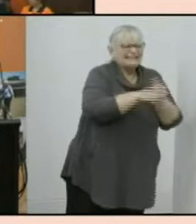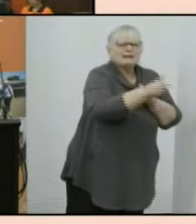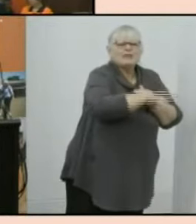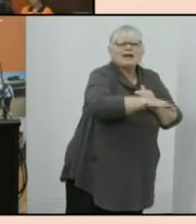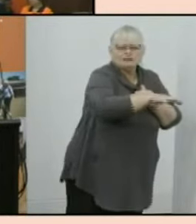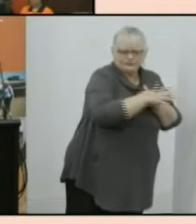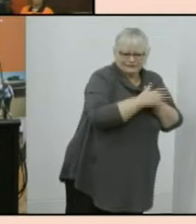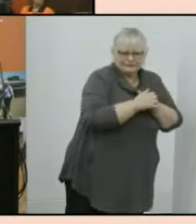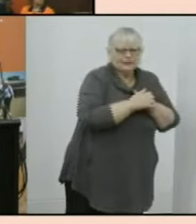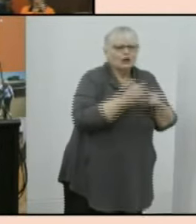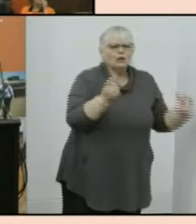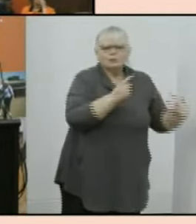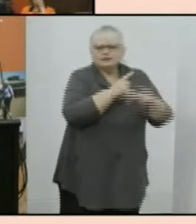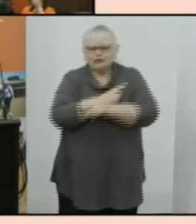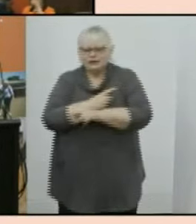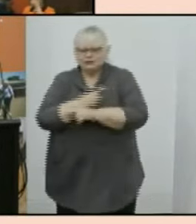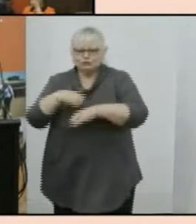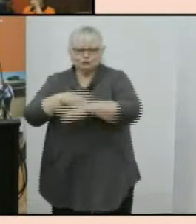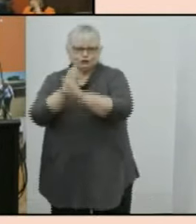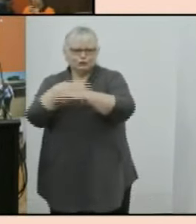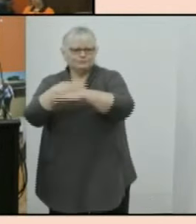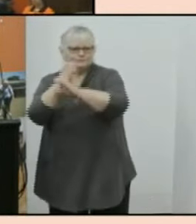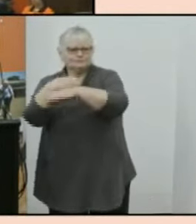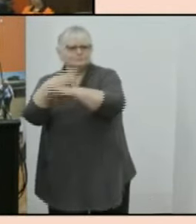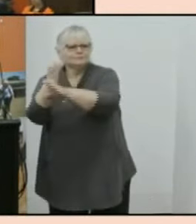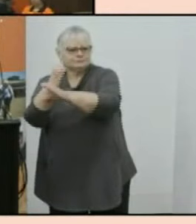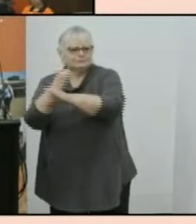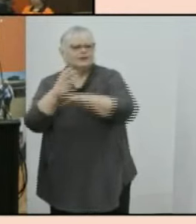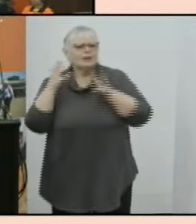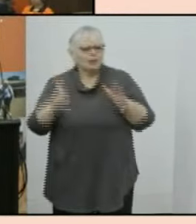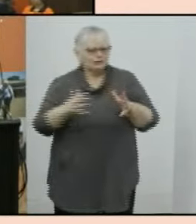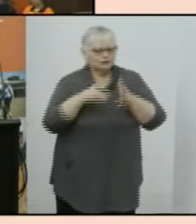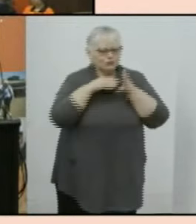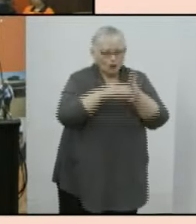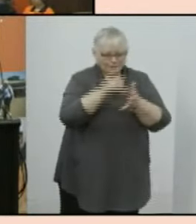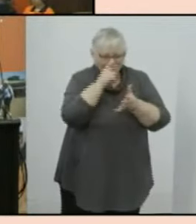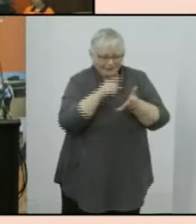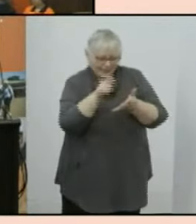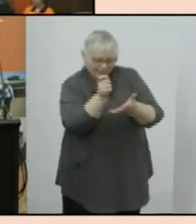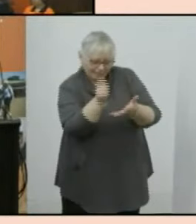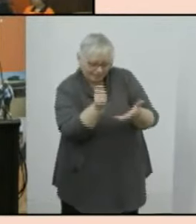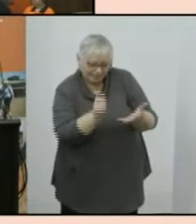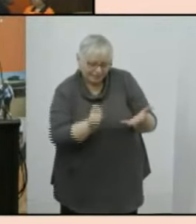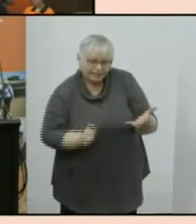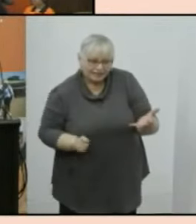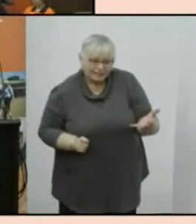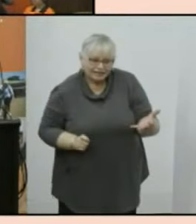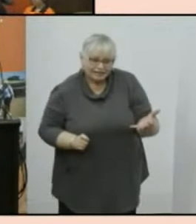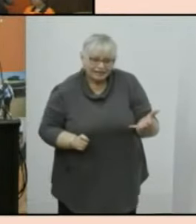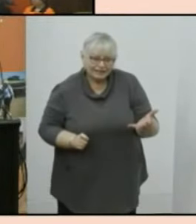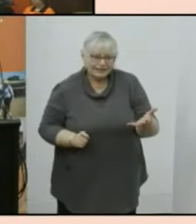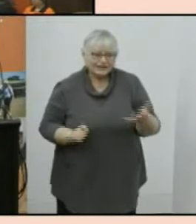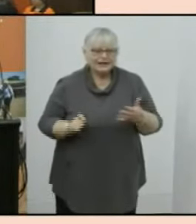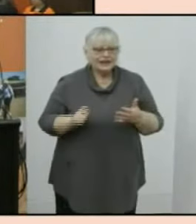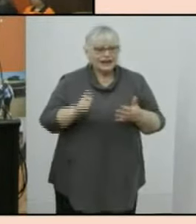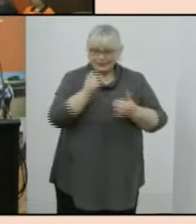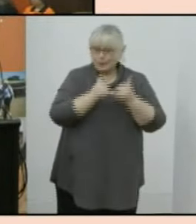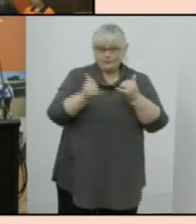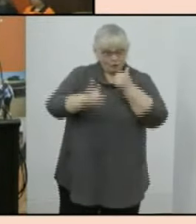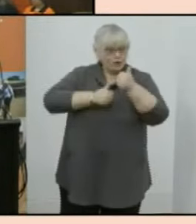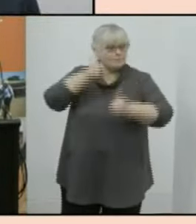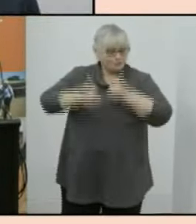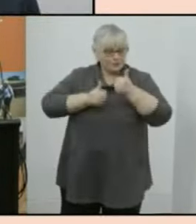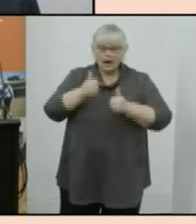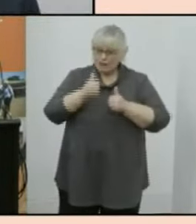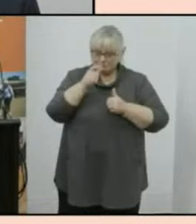to uh virtual so we had a lot of virtual online sessions helping people fill in the forms um and we they they proved very popular and